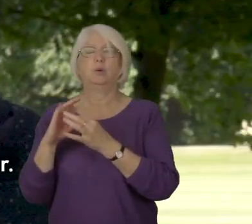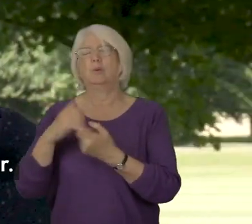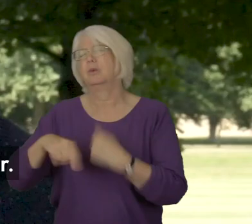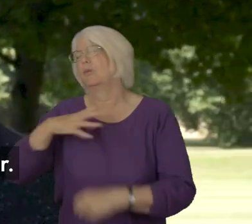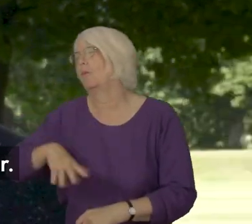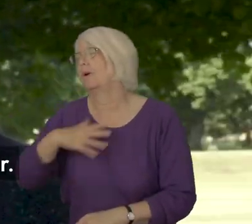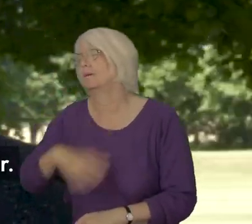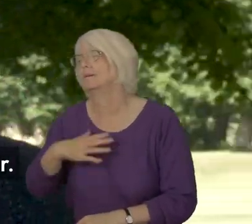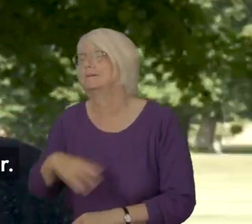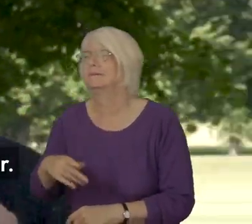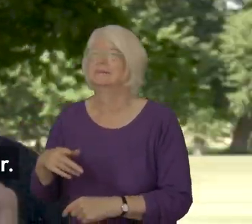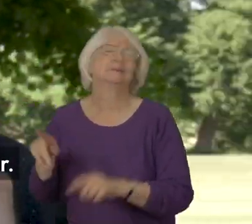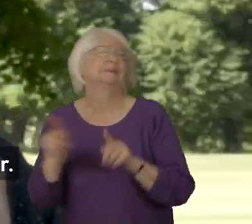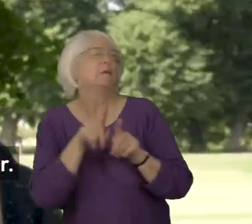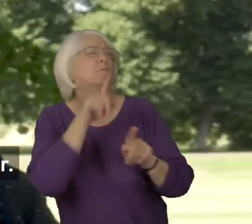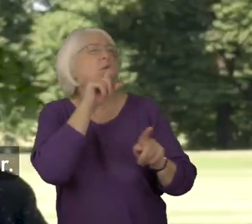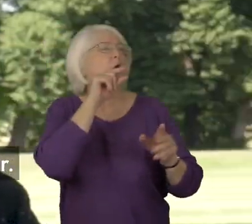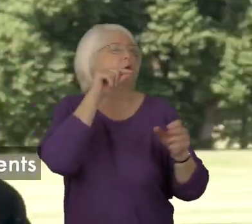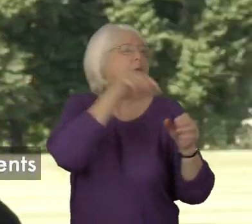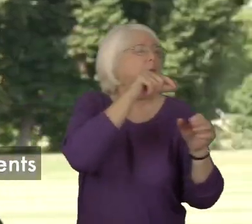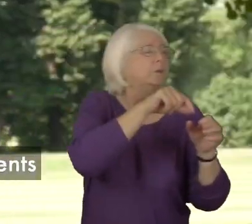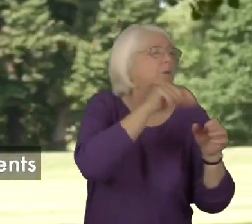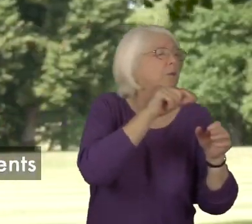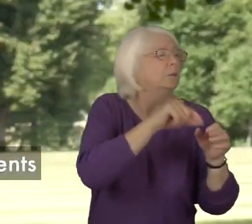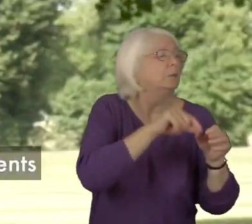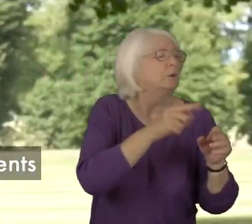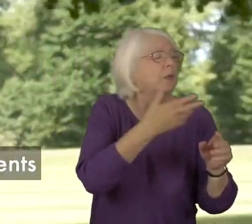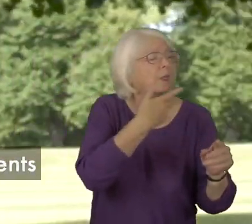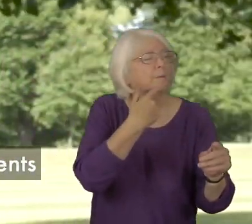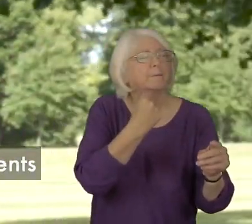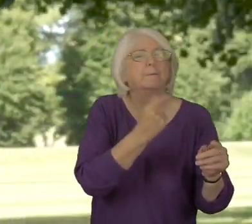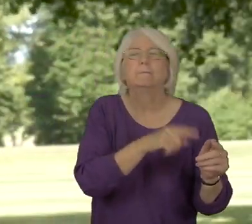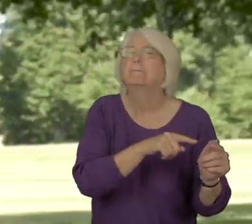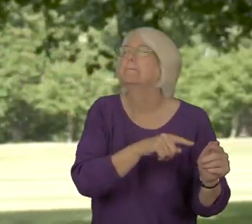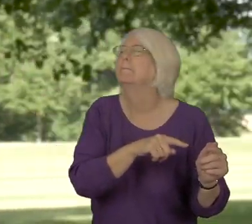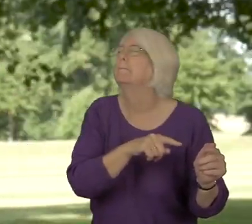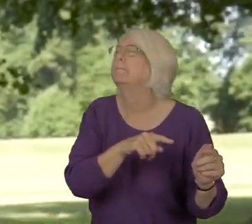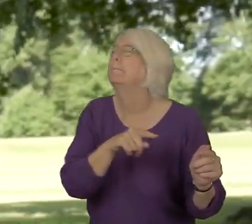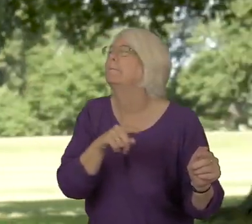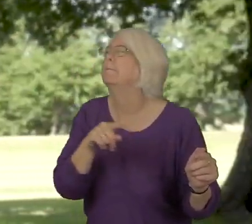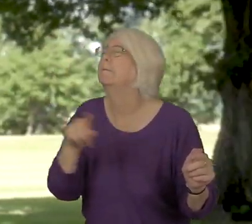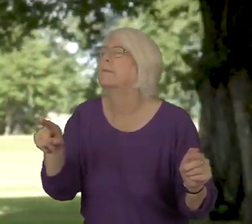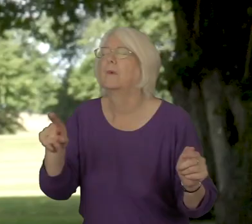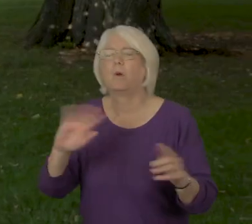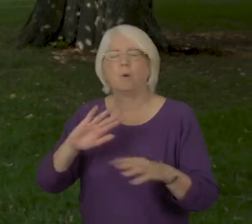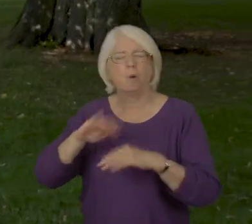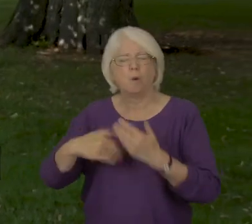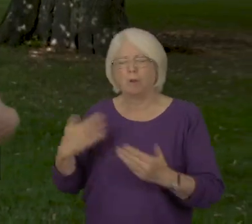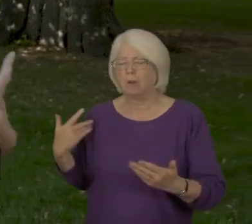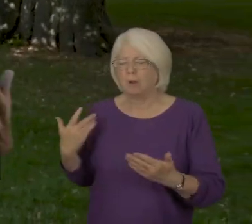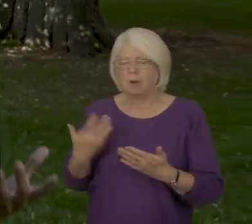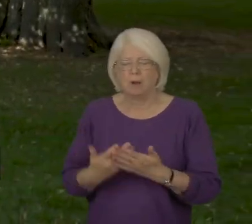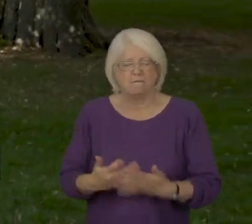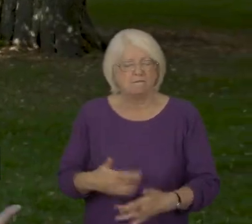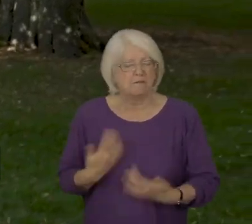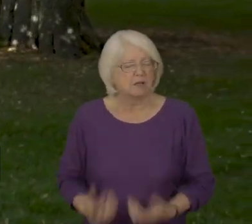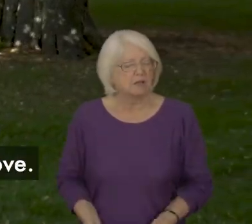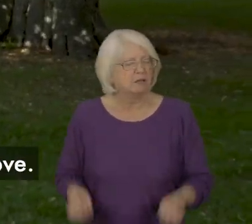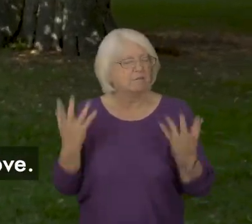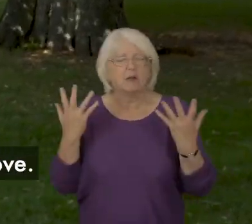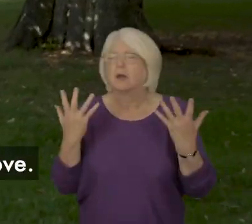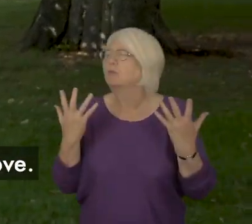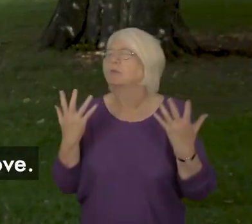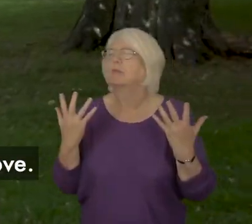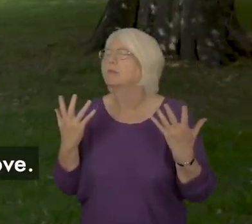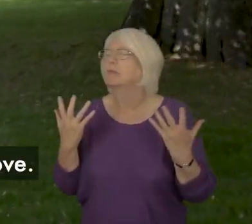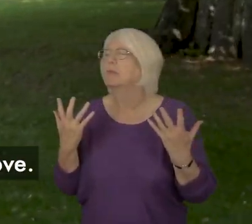as hummingbirds connect to nectar. For all those overwhelming moments where I felt like giving up. There is no point where I was